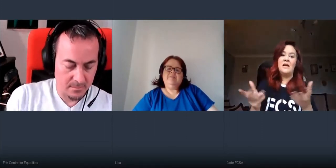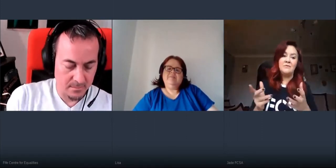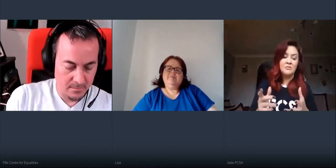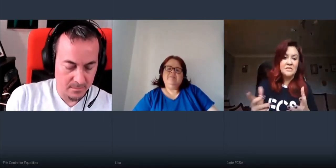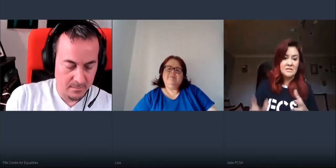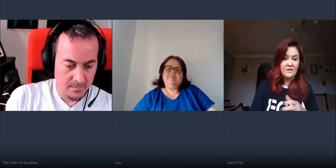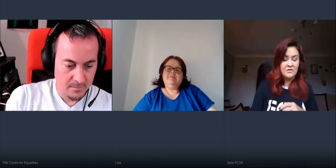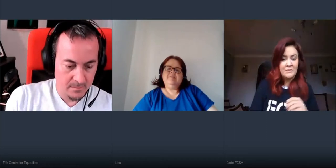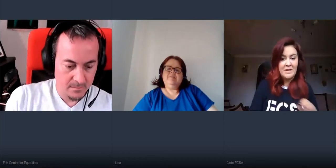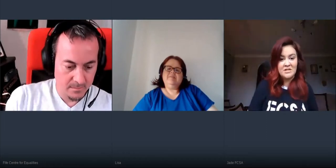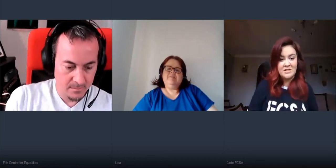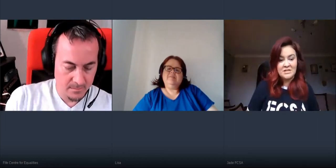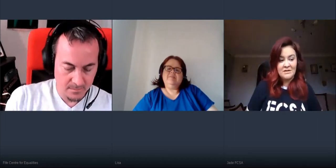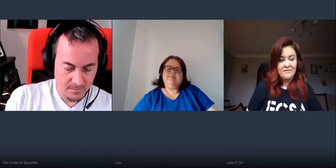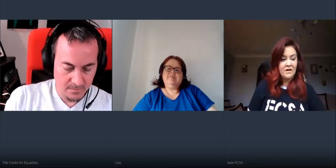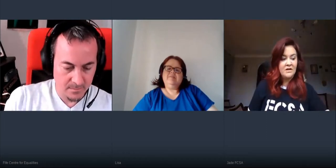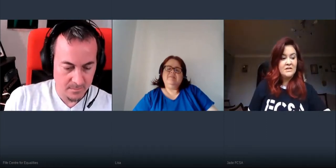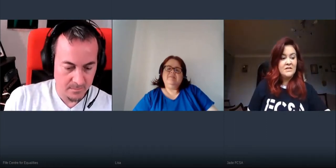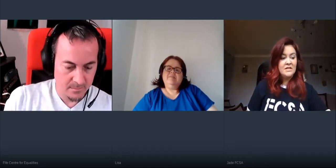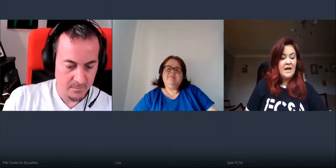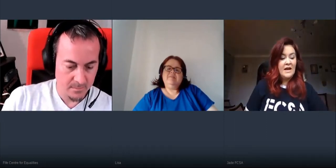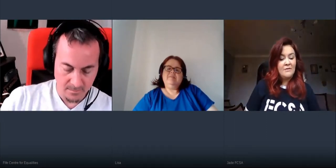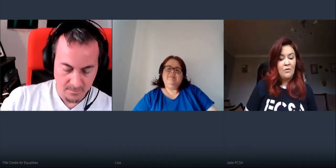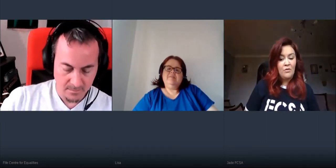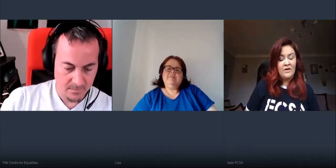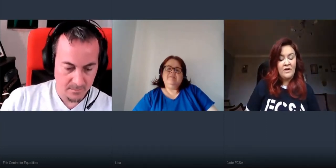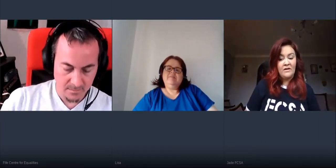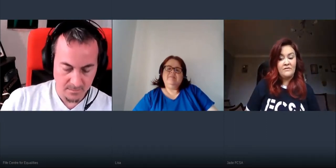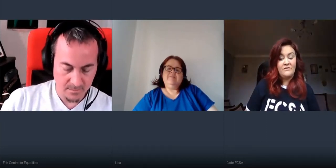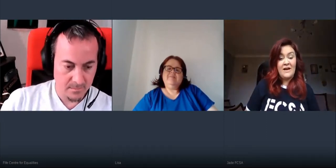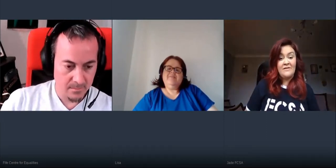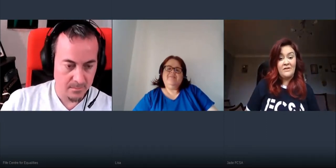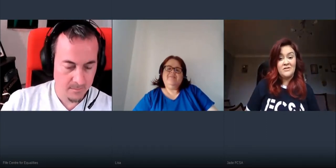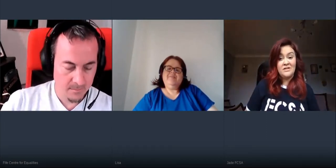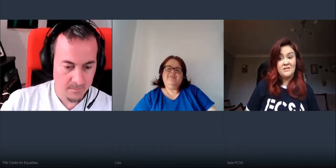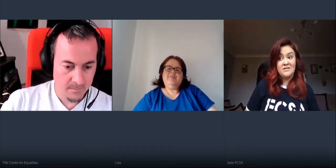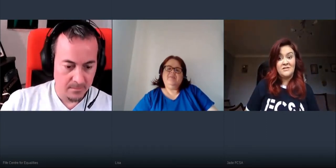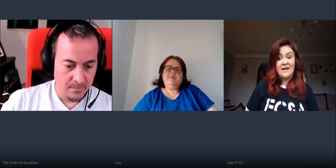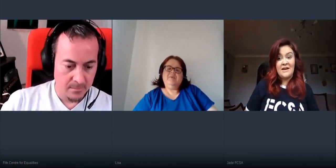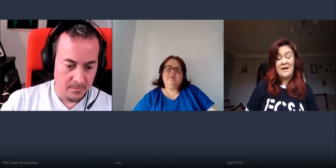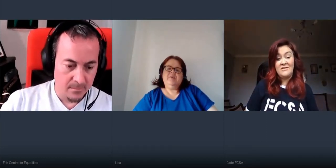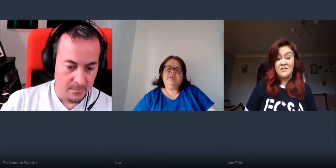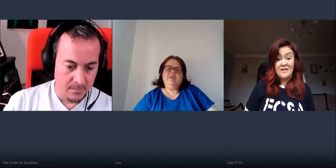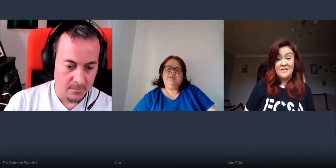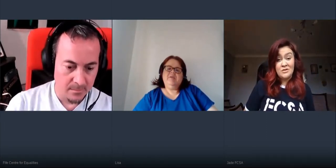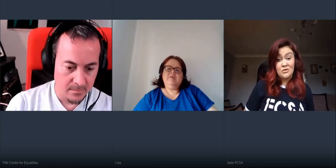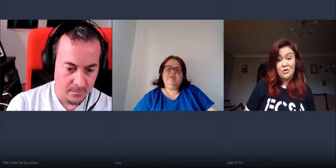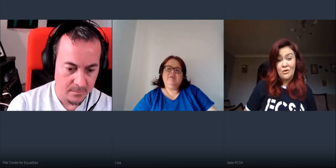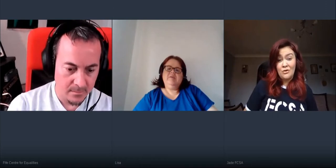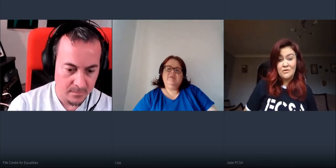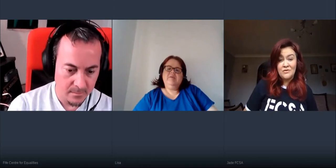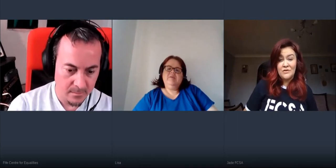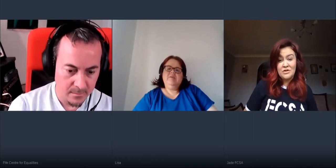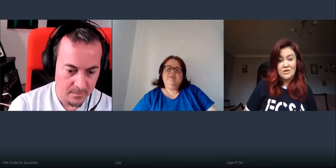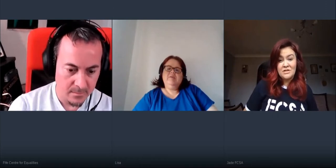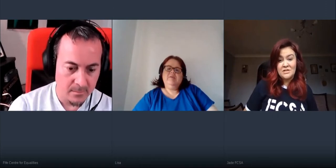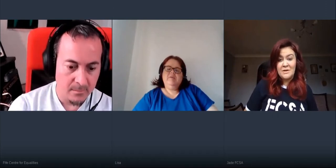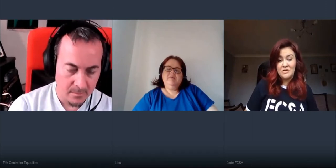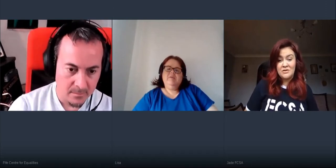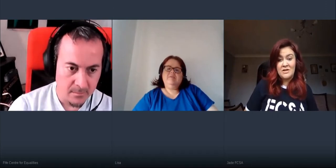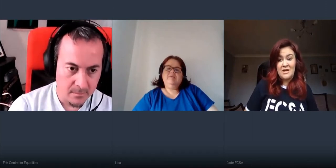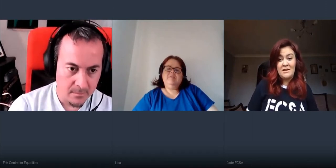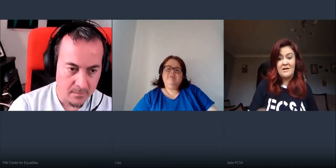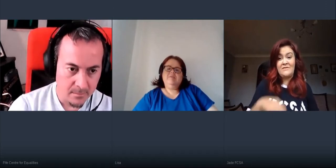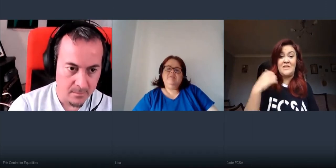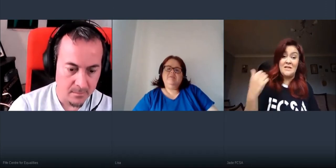laptops and stuff so we managed to deliver um over 500 um either devices or dongles for students to make sure